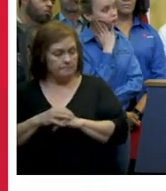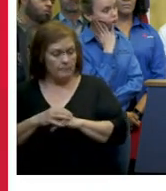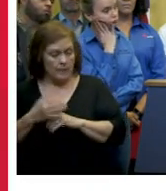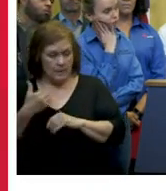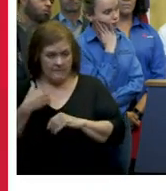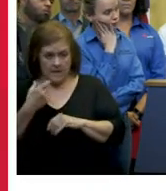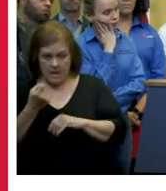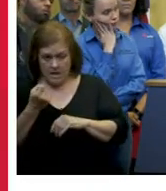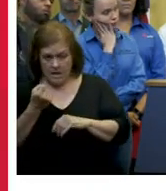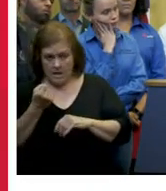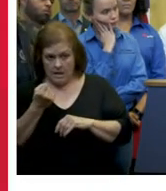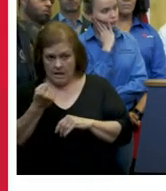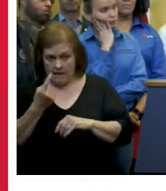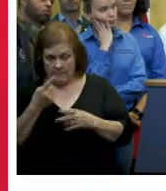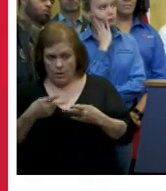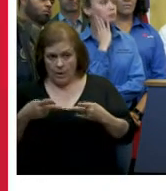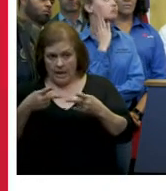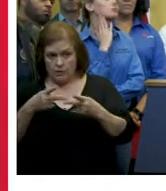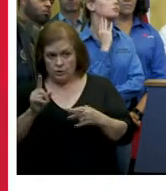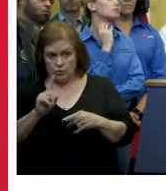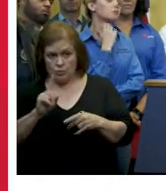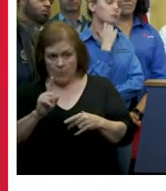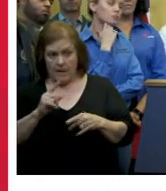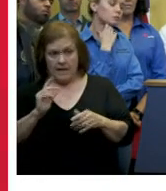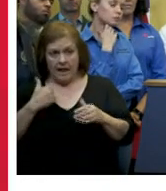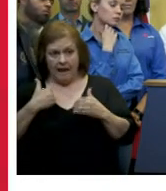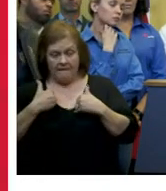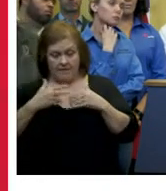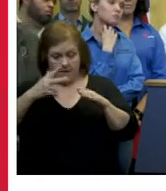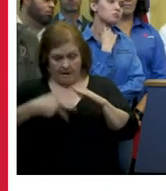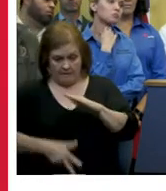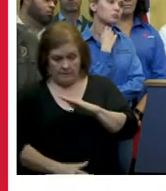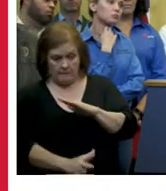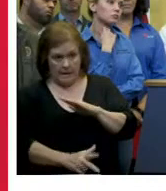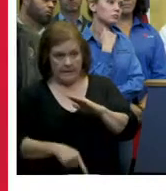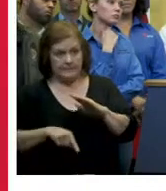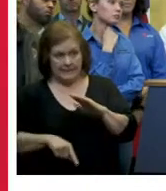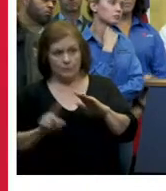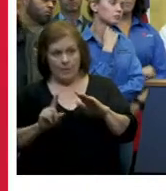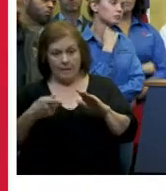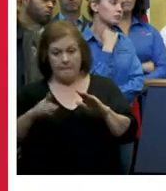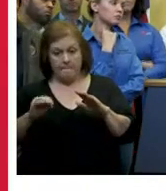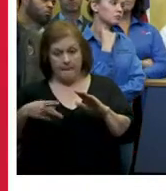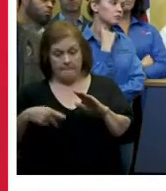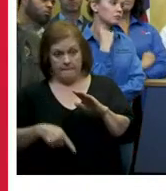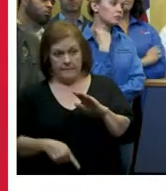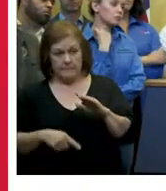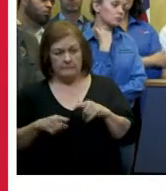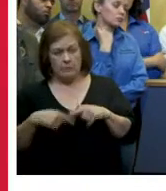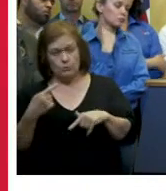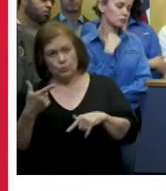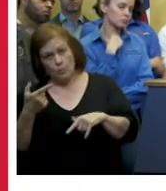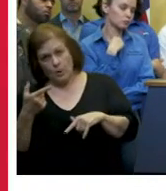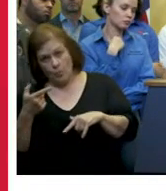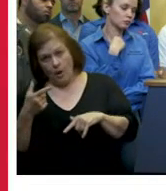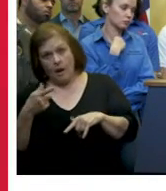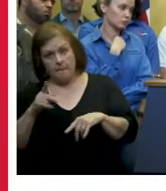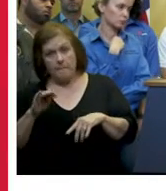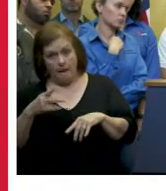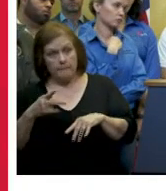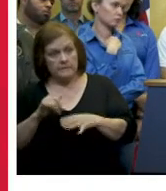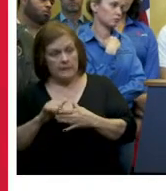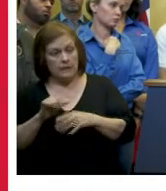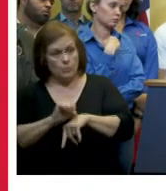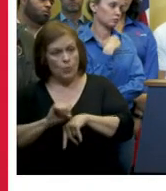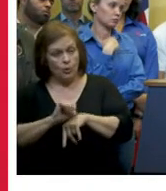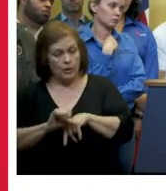total we have 11 locations where we have underpasses that are where we have pumps and they're in total about 21 pumps that operate